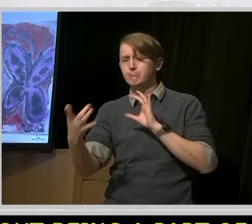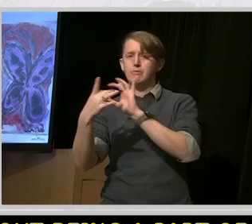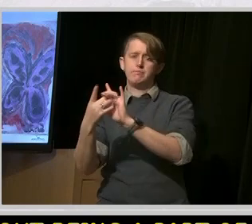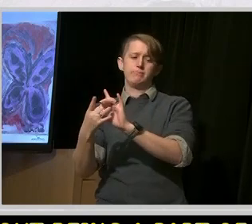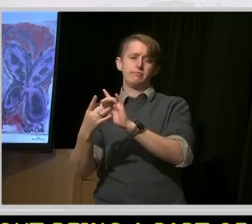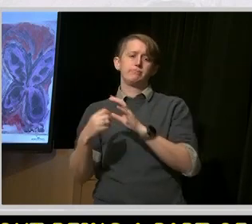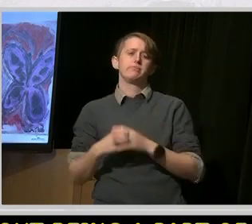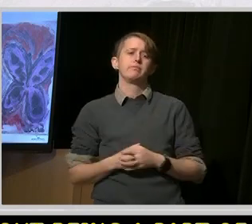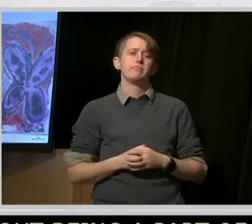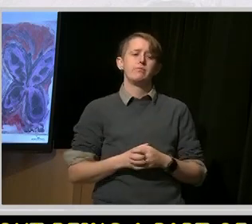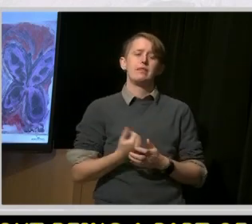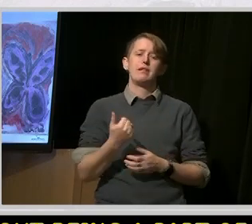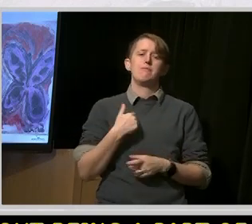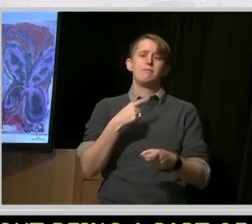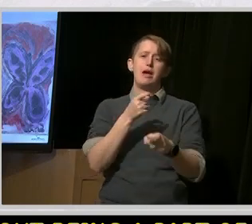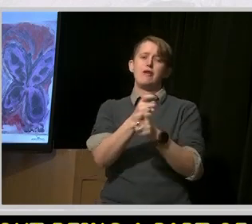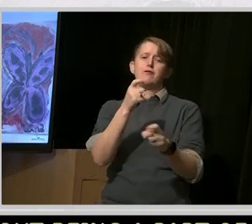retire.